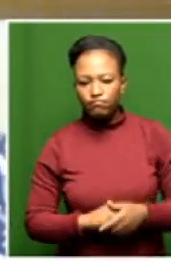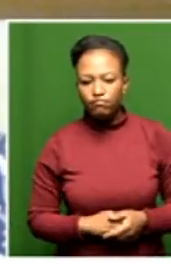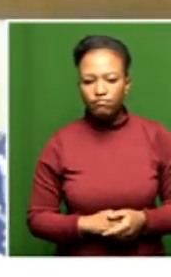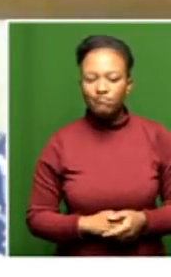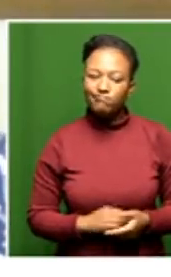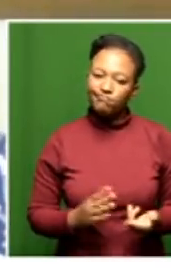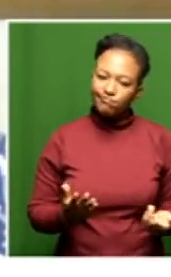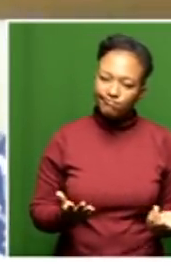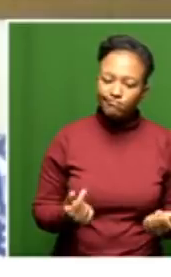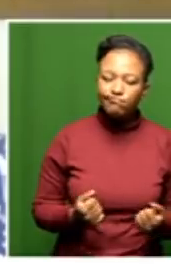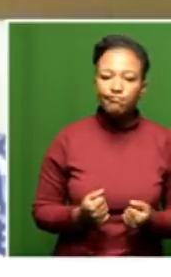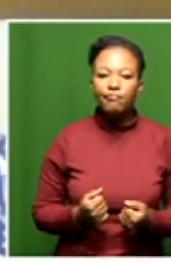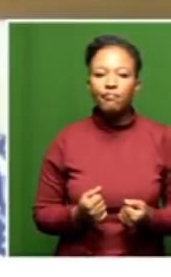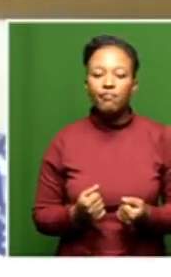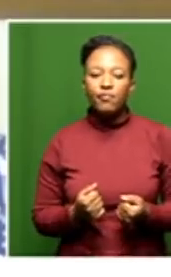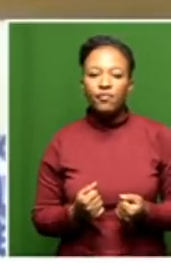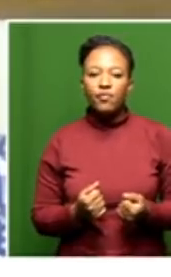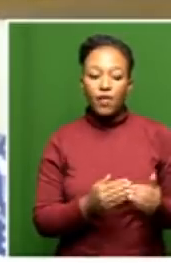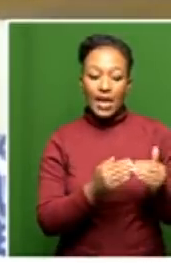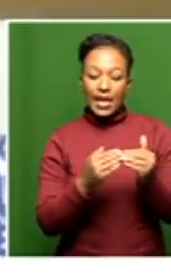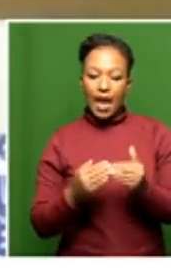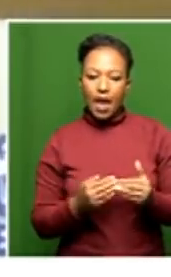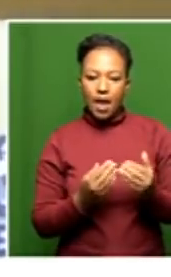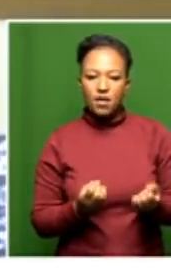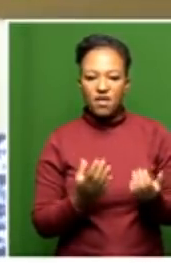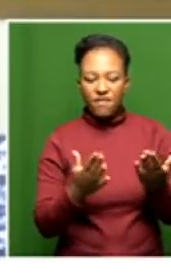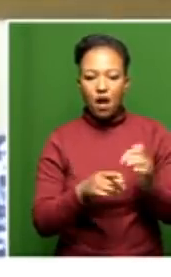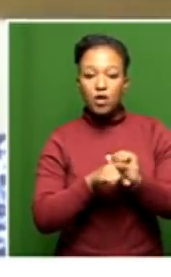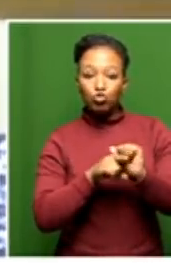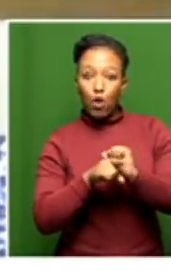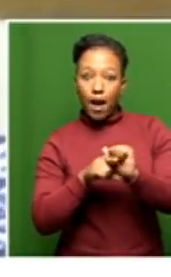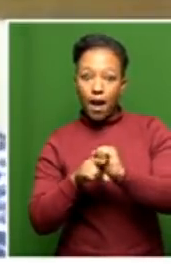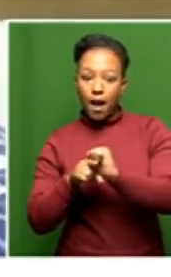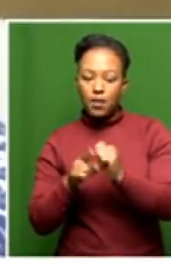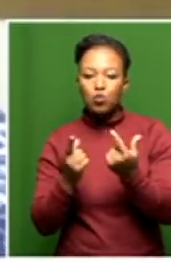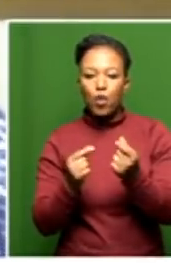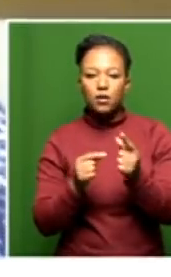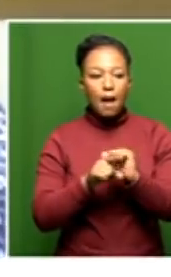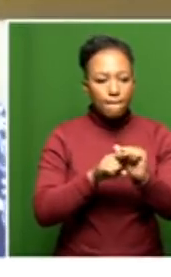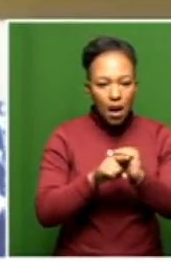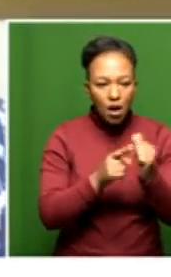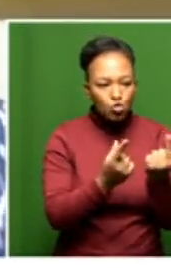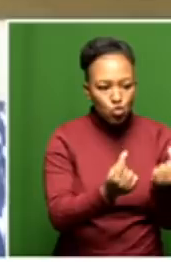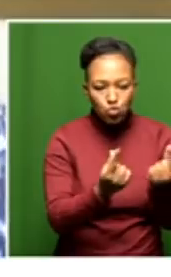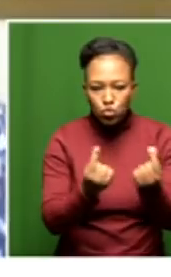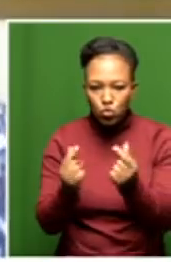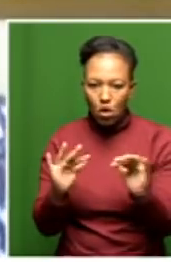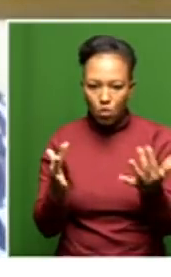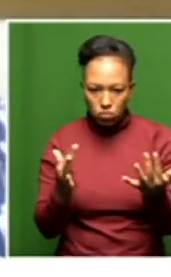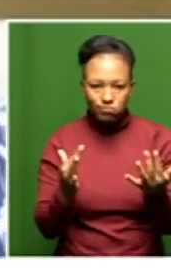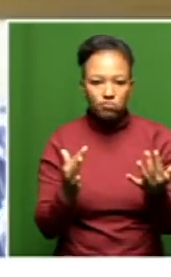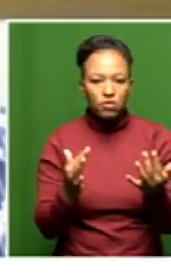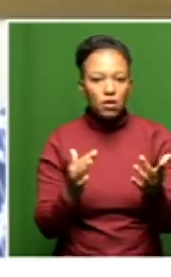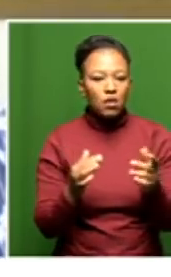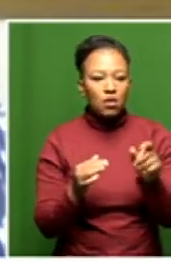caregivers, the training that they need is practical. The practicalities of how do you assist